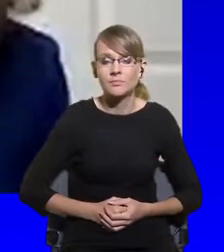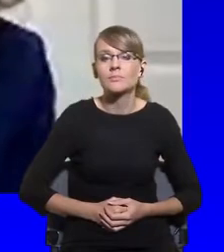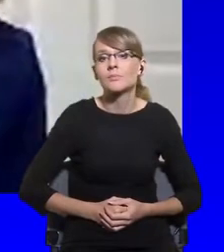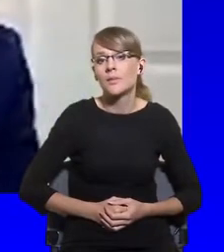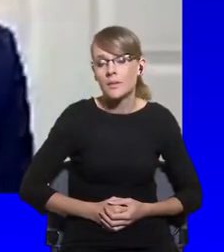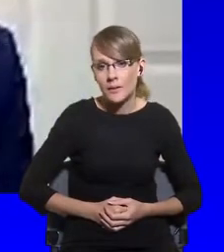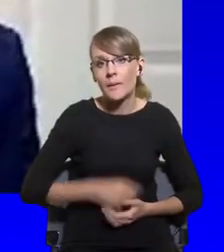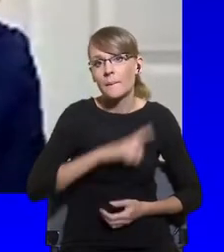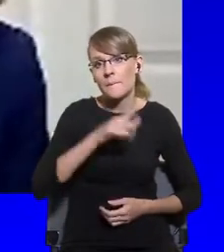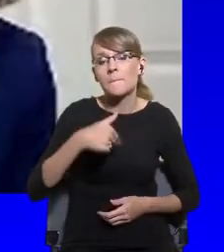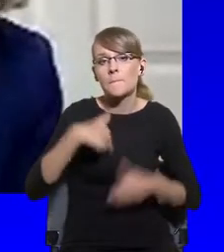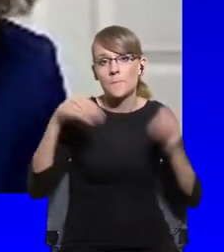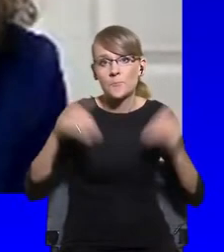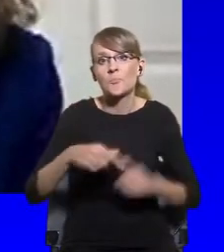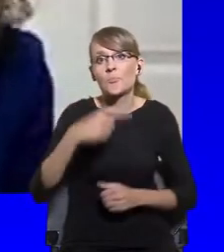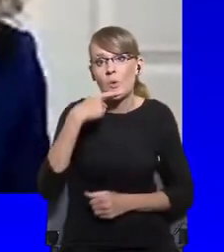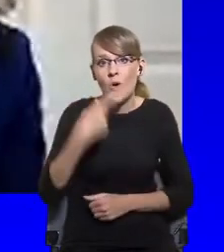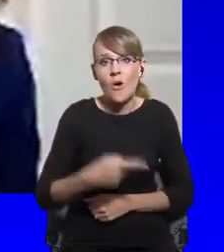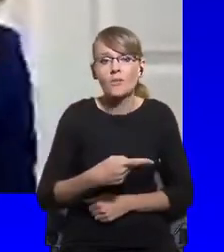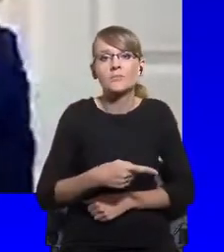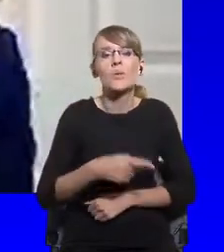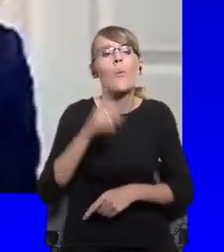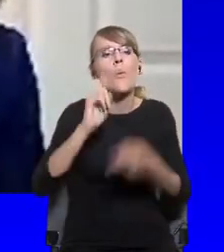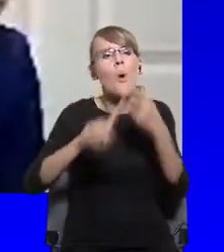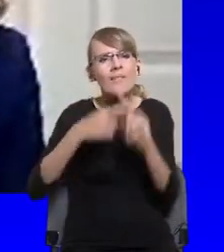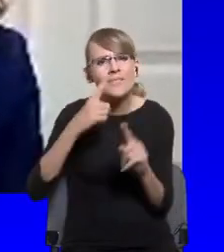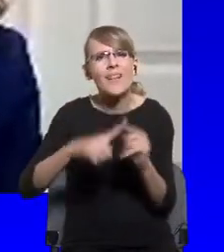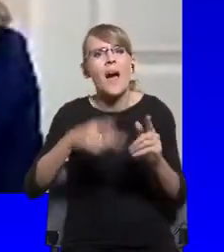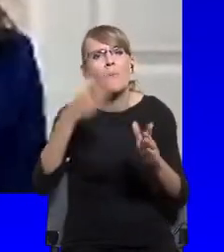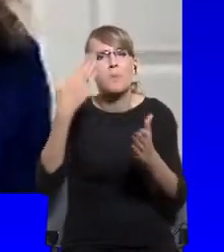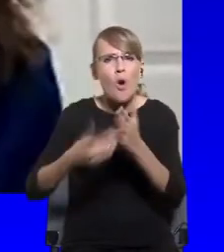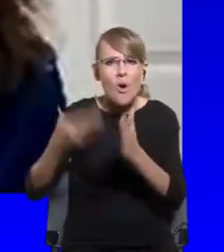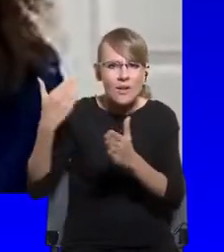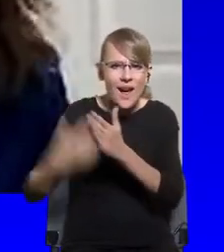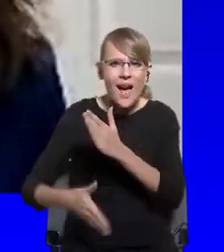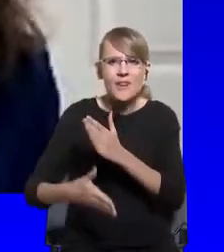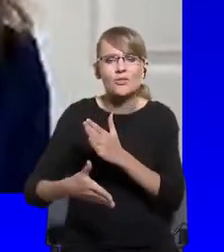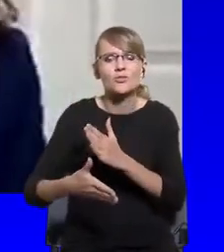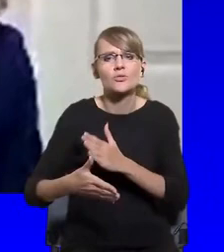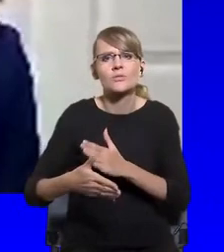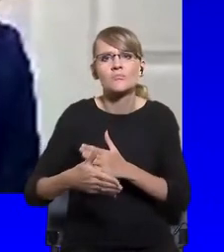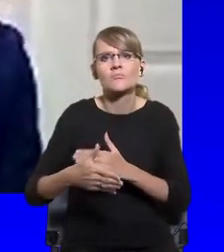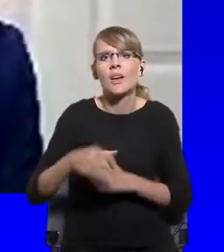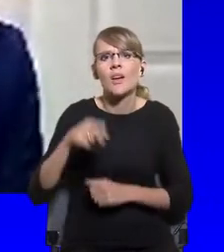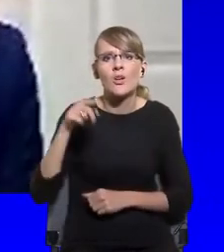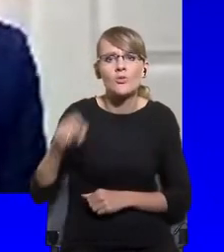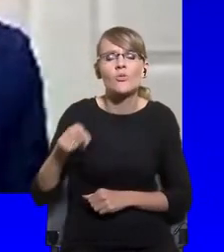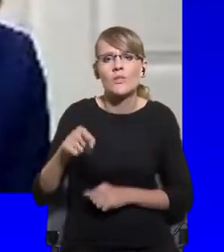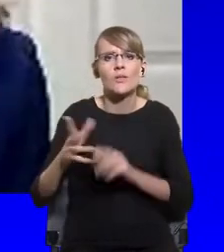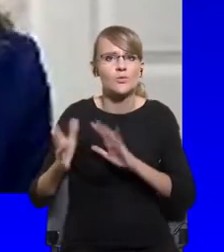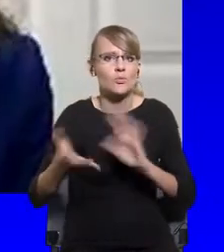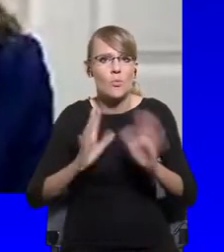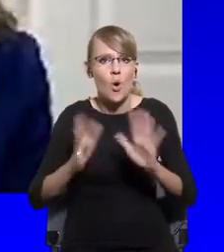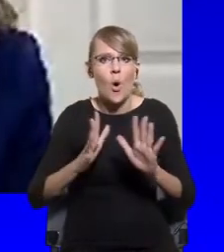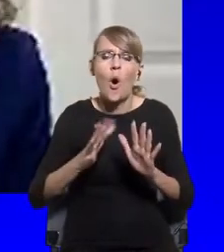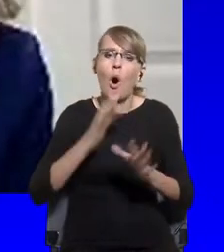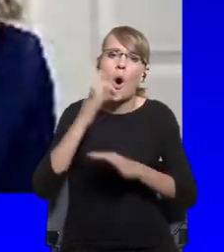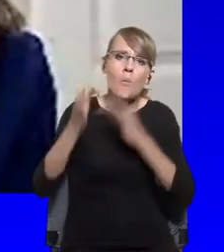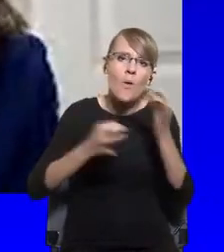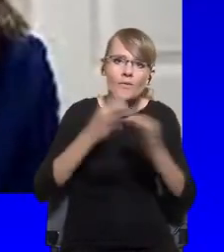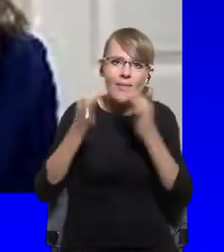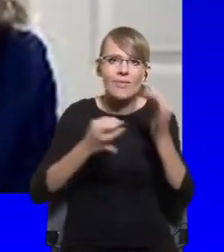failures is really what the narrative is focusing on. Having said that,